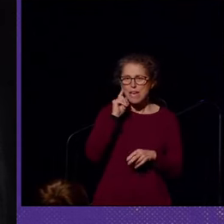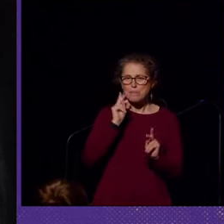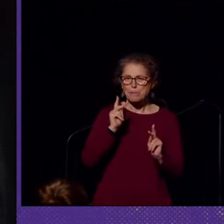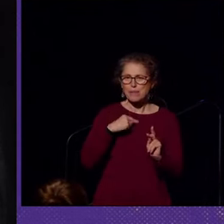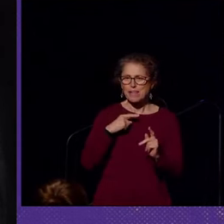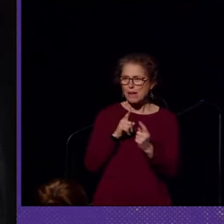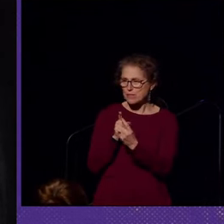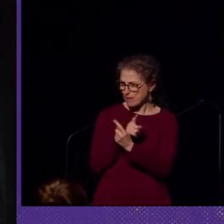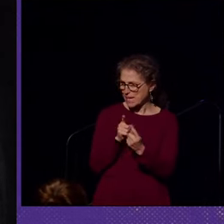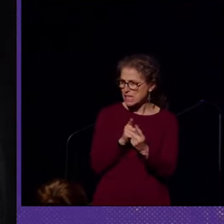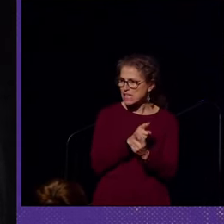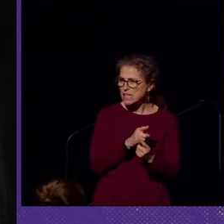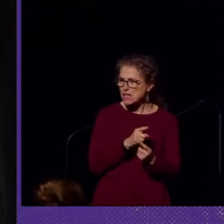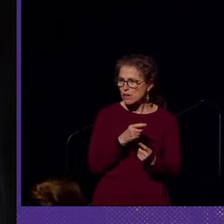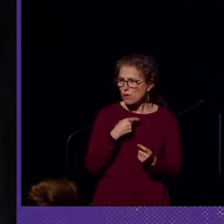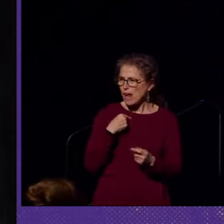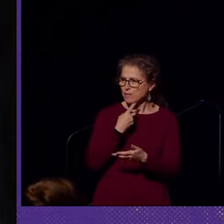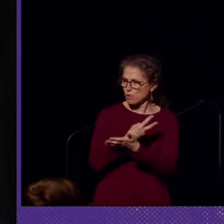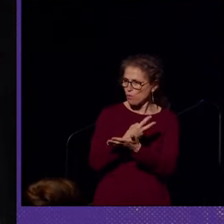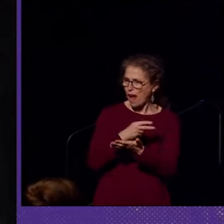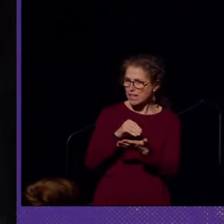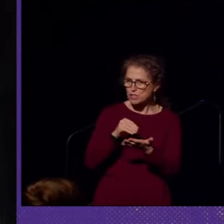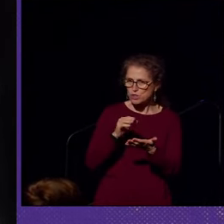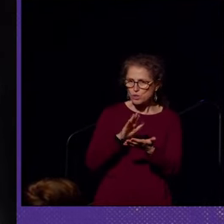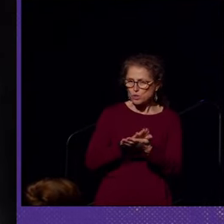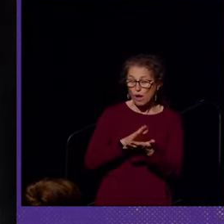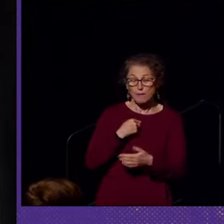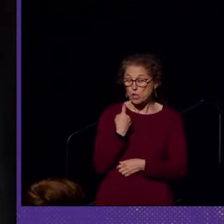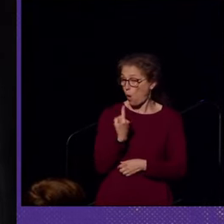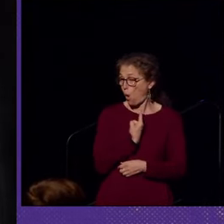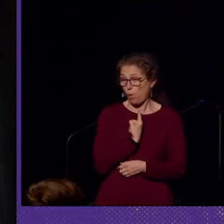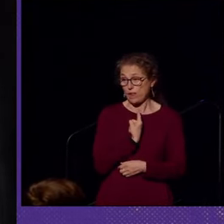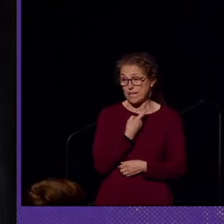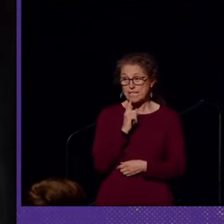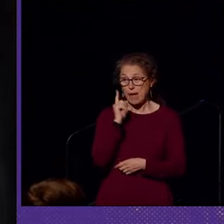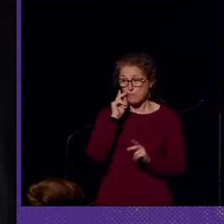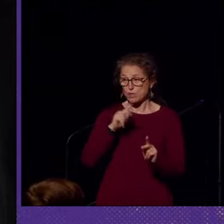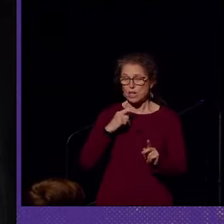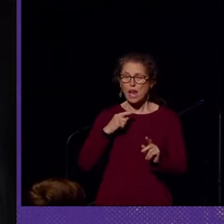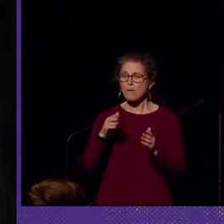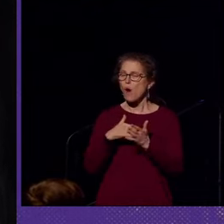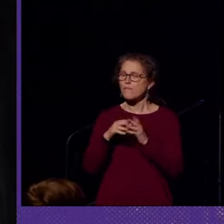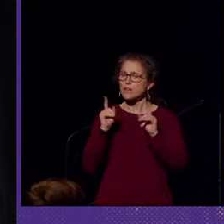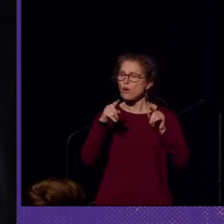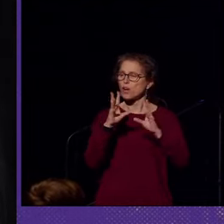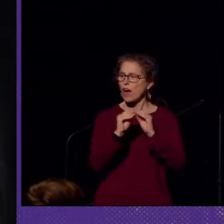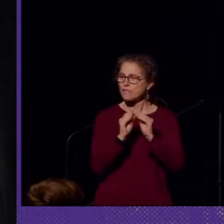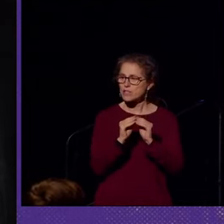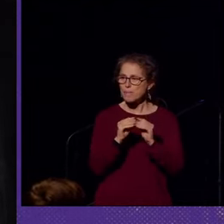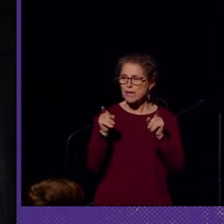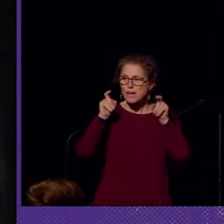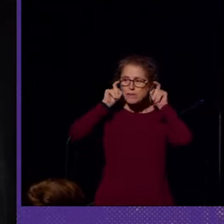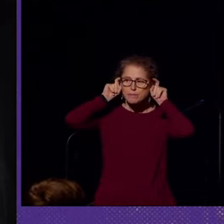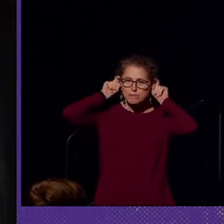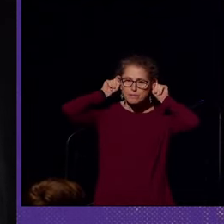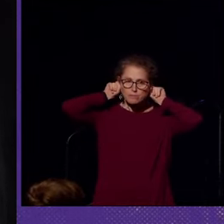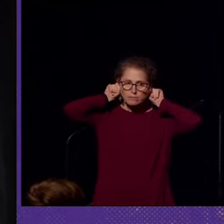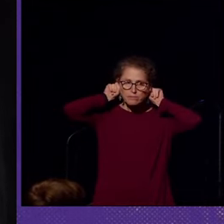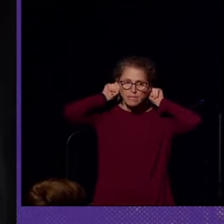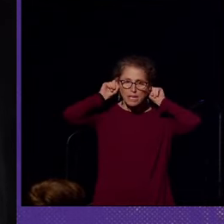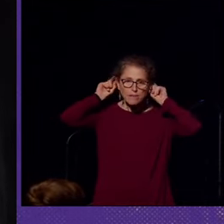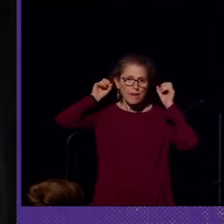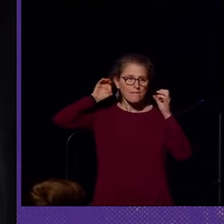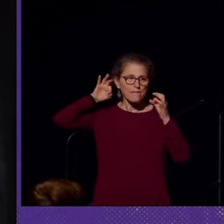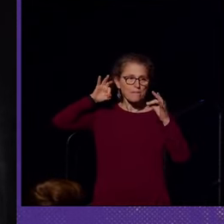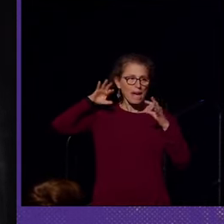me. When I went to grad school, I was the only deaf person. I would often go to conferences, and my hearing aid would make feedback. And I